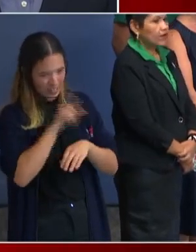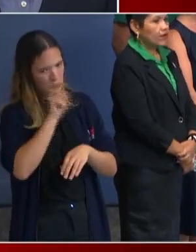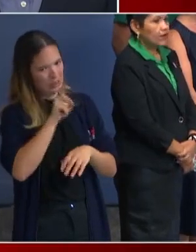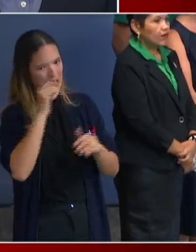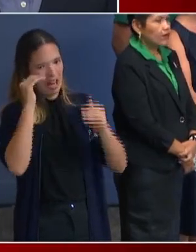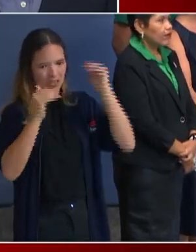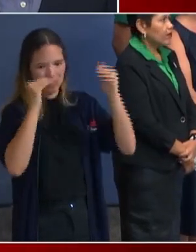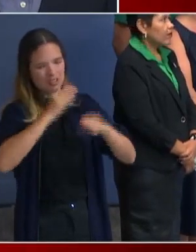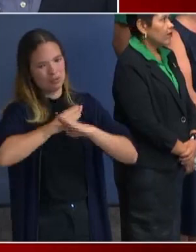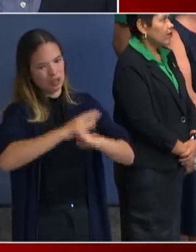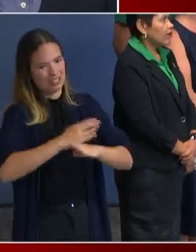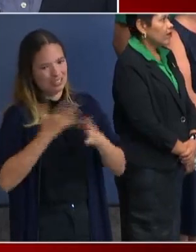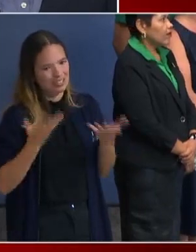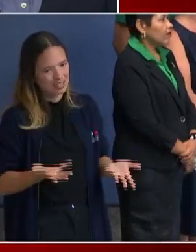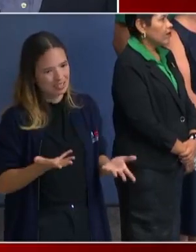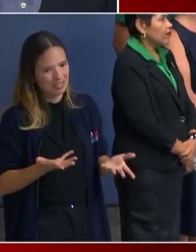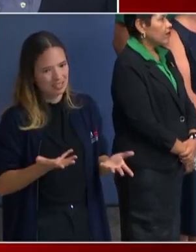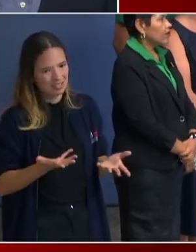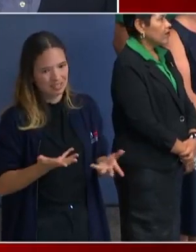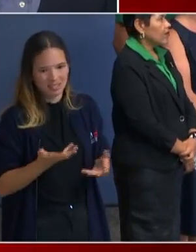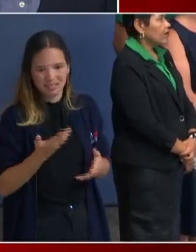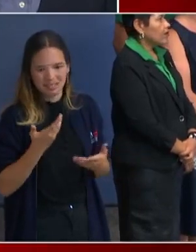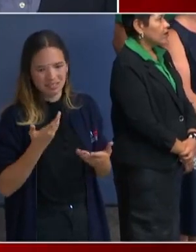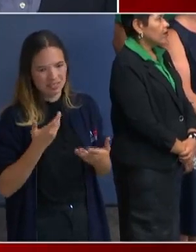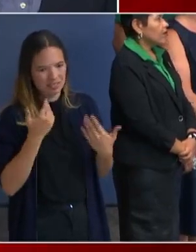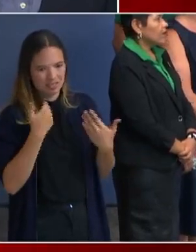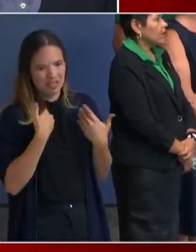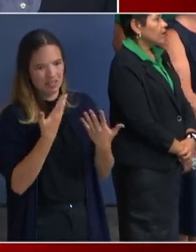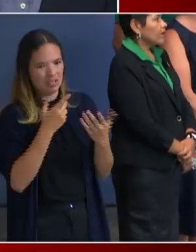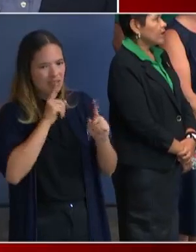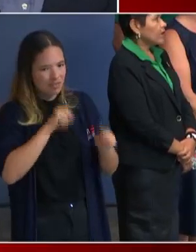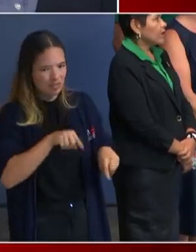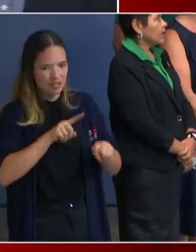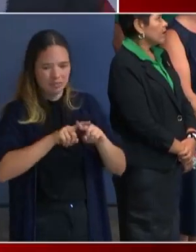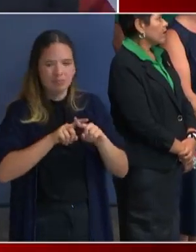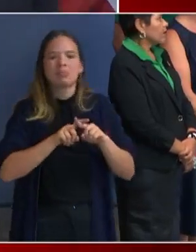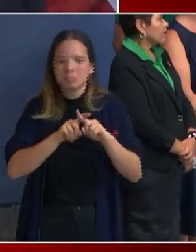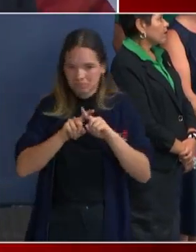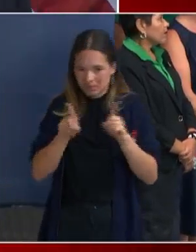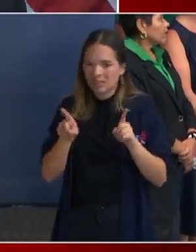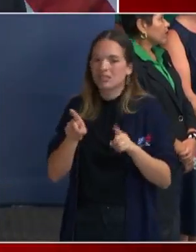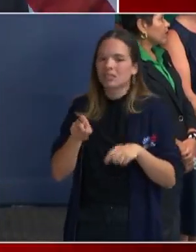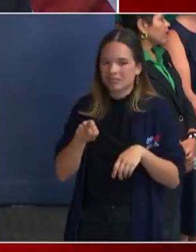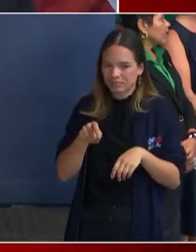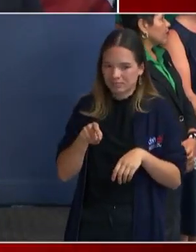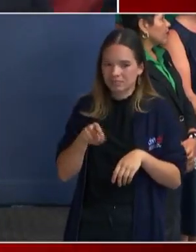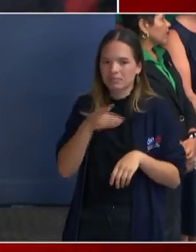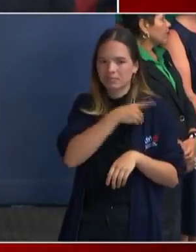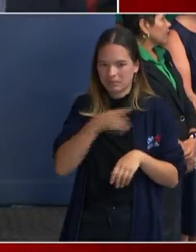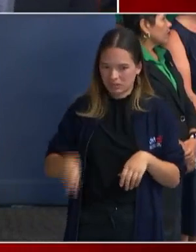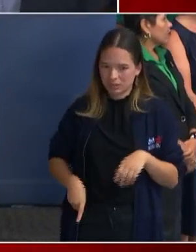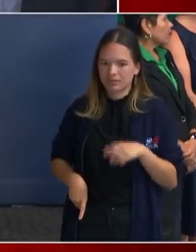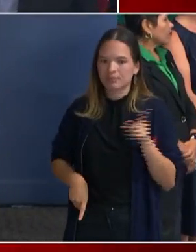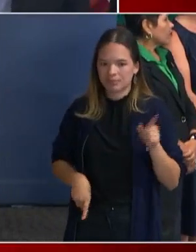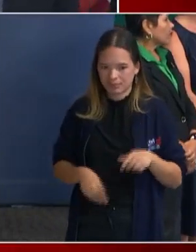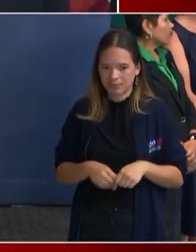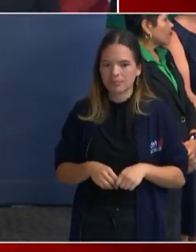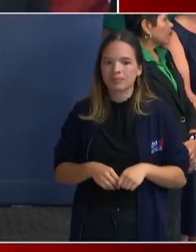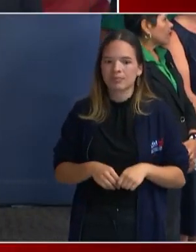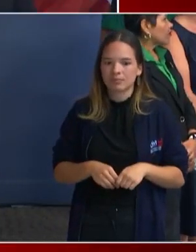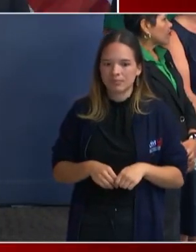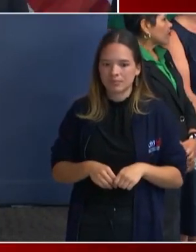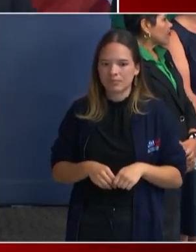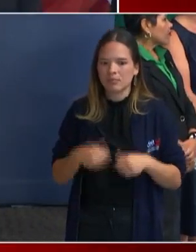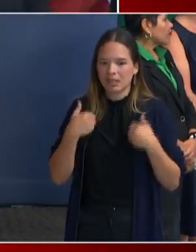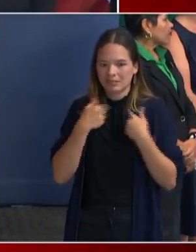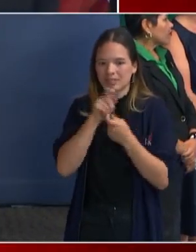So I answered that question, but deputy mayor Geltart is here. He's going to have some more specific